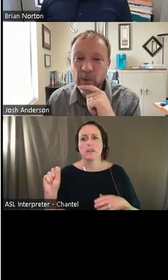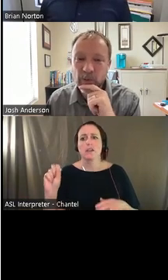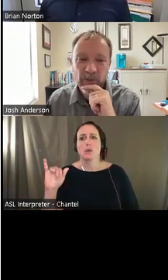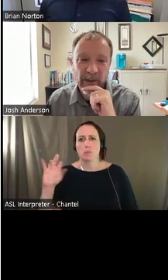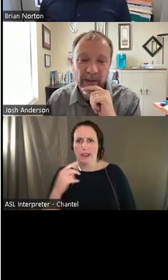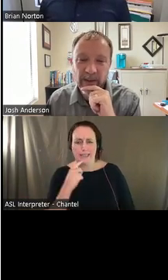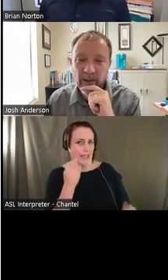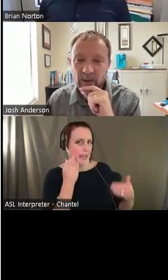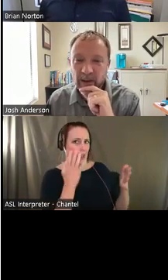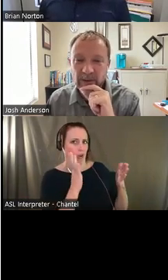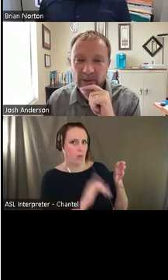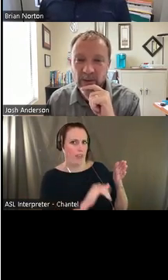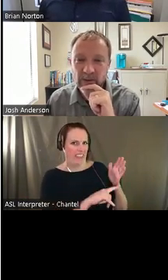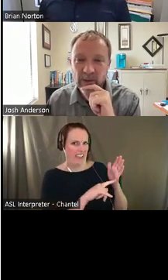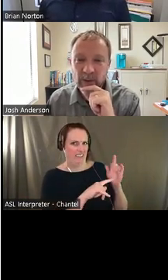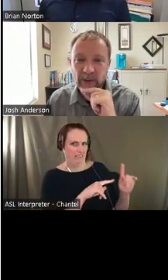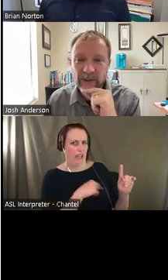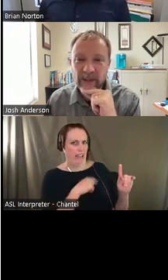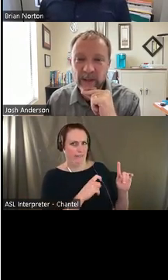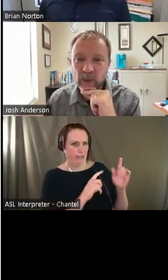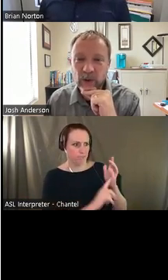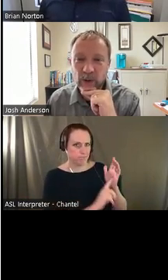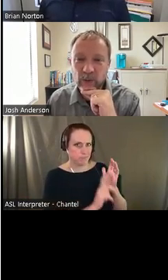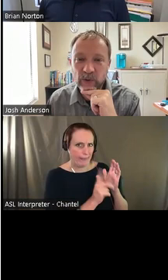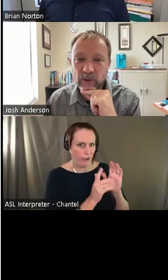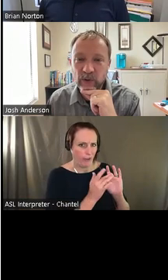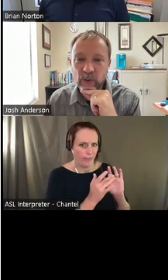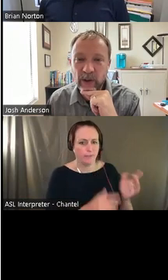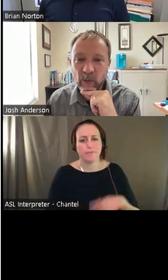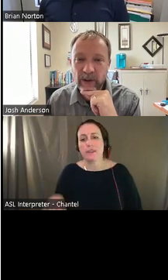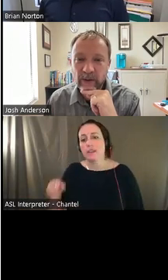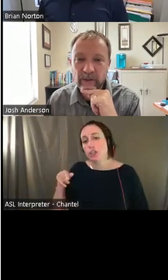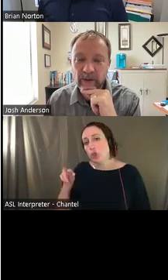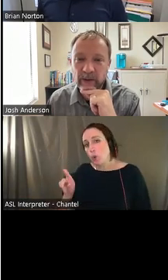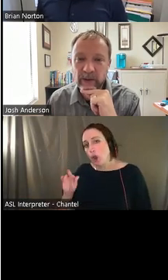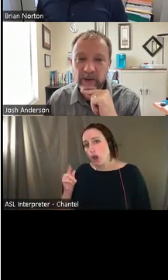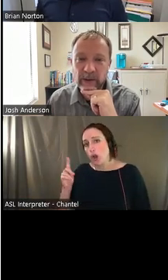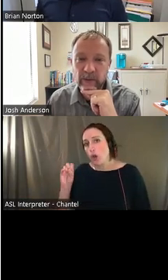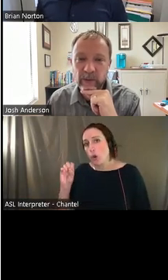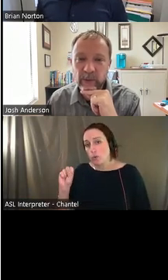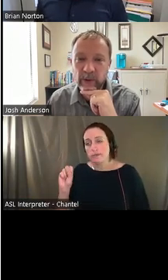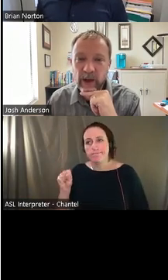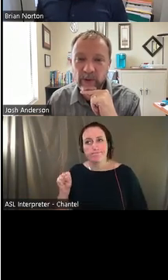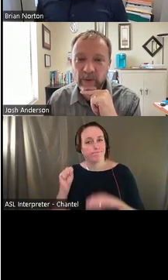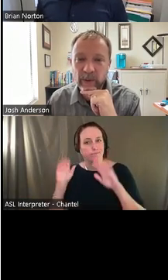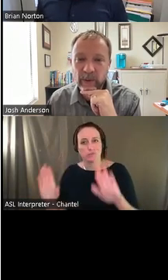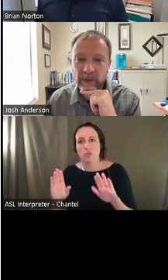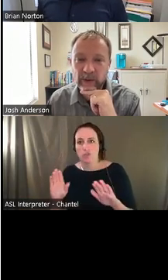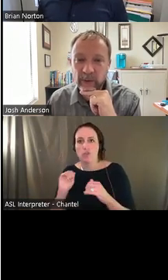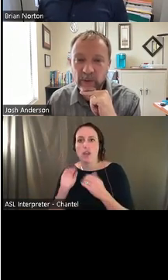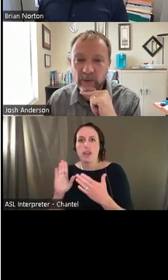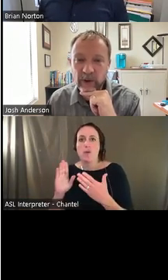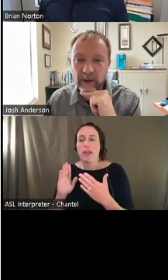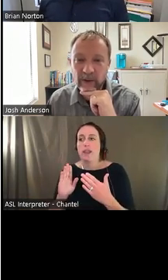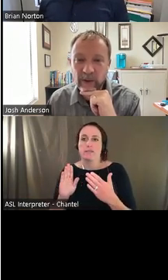Voice memos, uh, all kinds of, of different things like that. QR codes, which is a great way to, to kind of put a lot of information